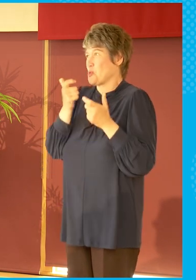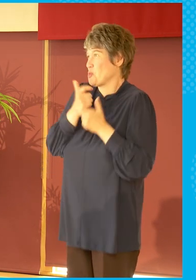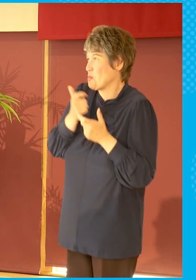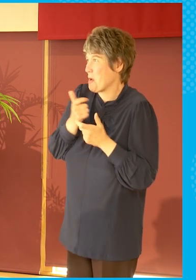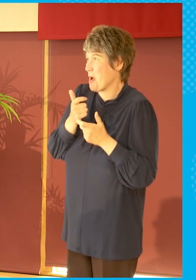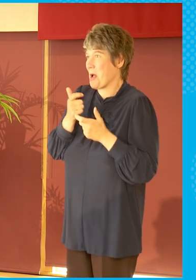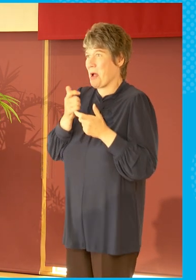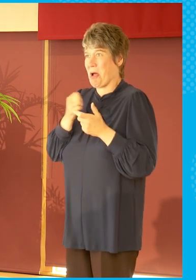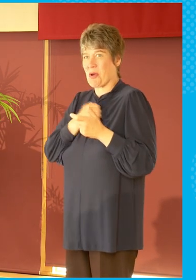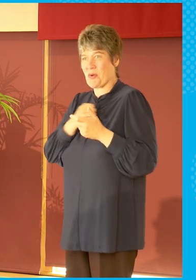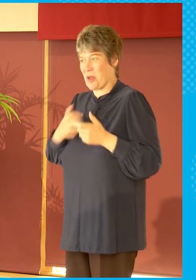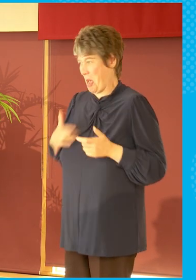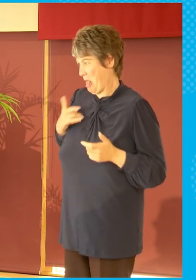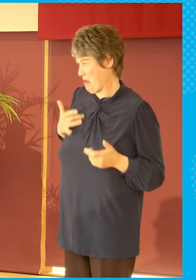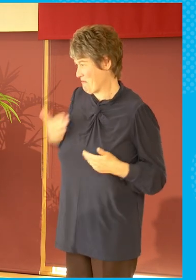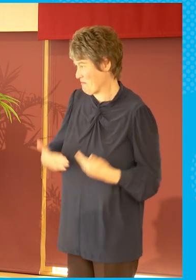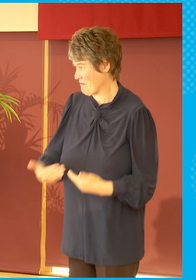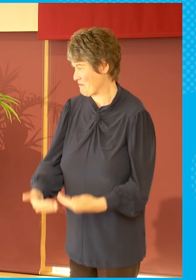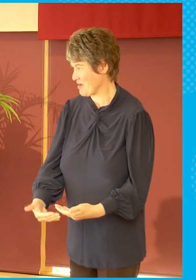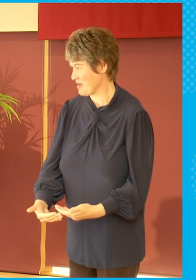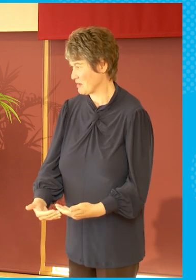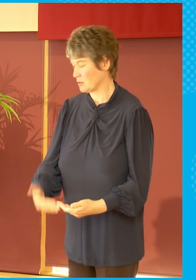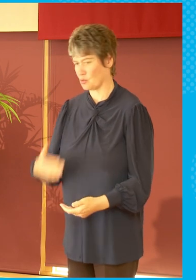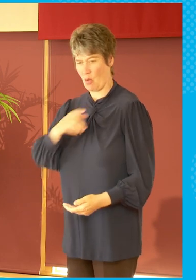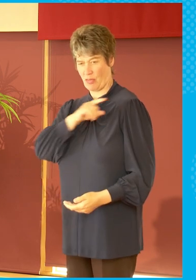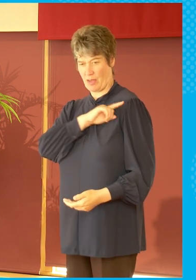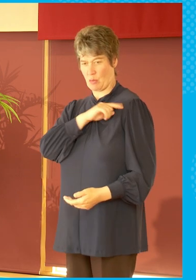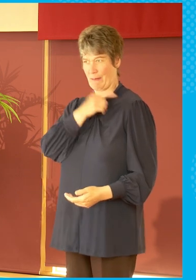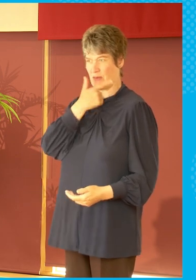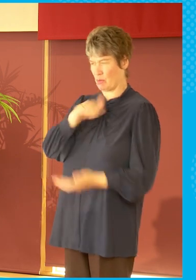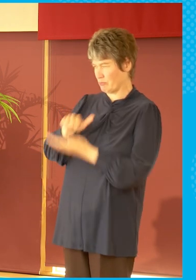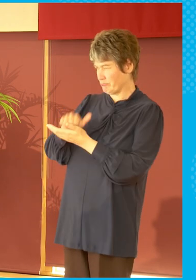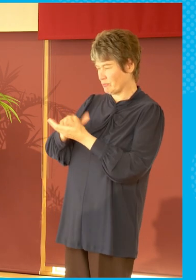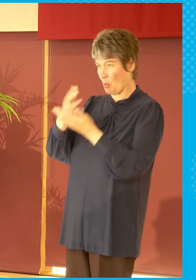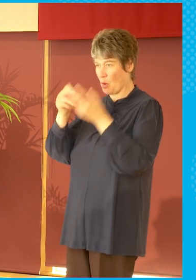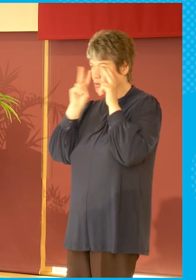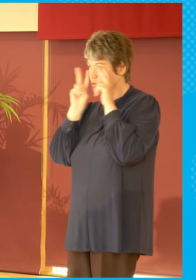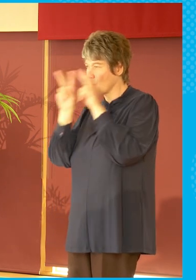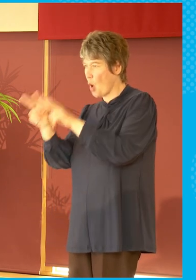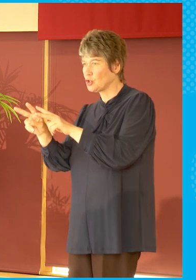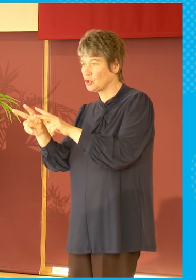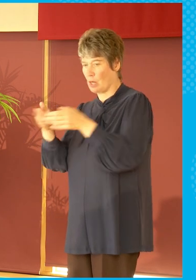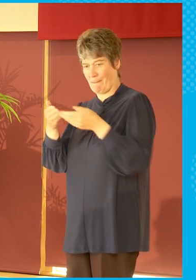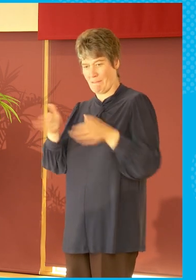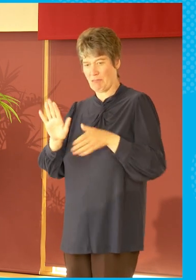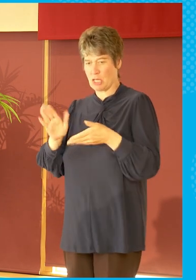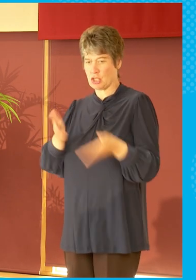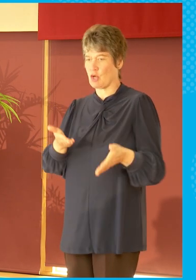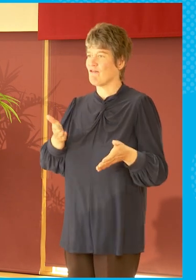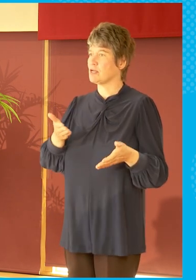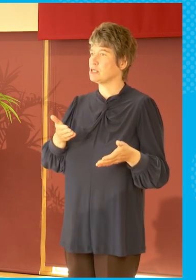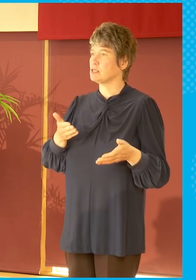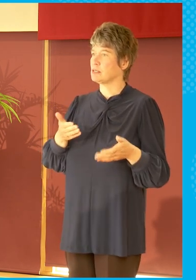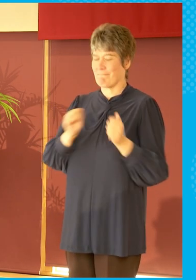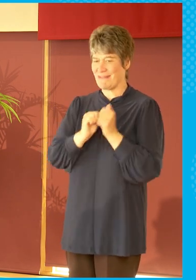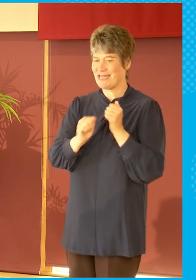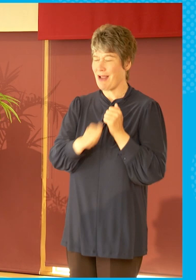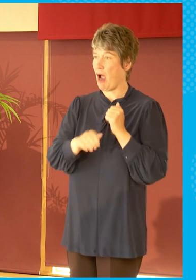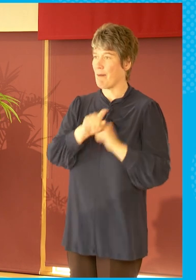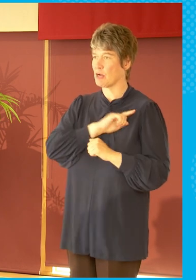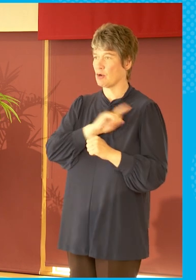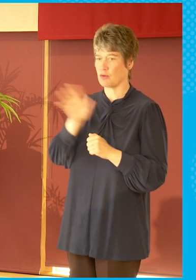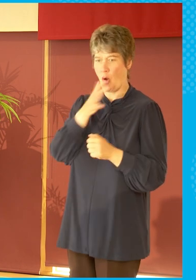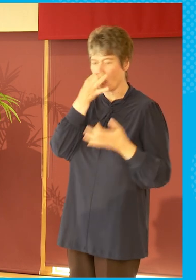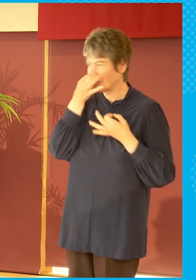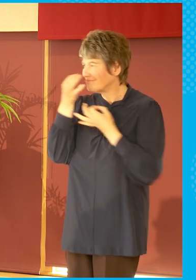that people tune in for strong, high quality news. And that's what public service media does. And it needs to be protected. Claire, I've